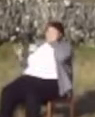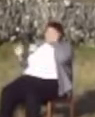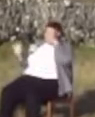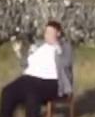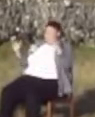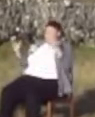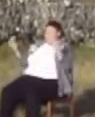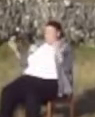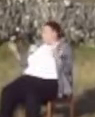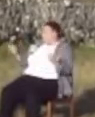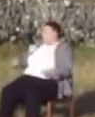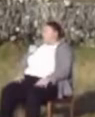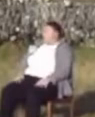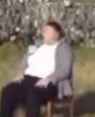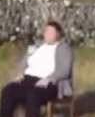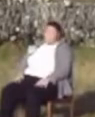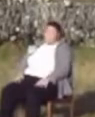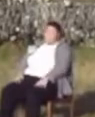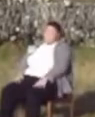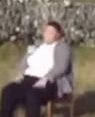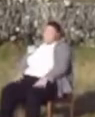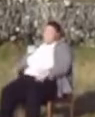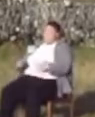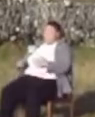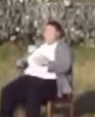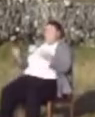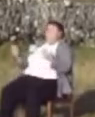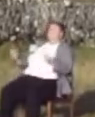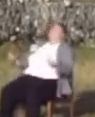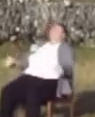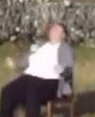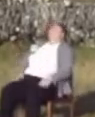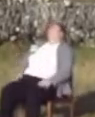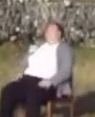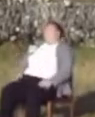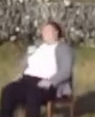like, I don't know, apex. And then January, it's just like.